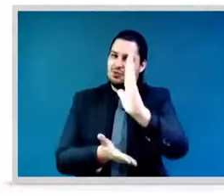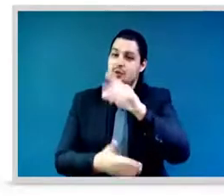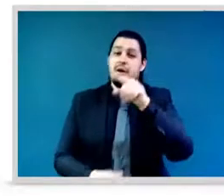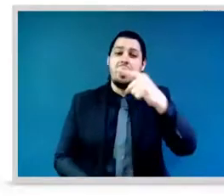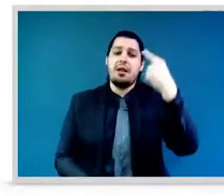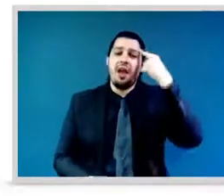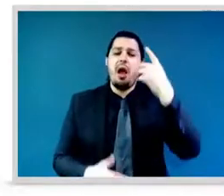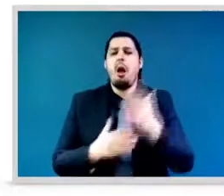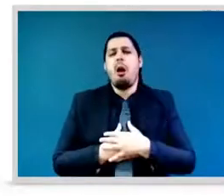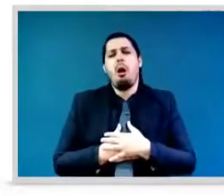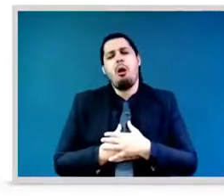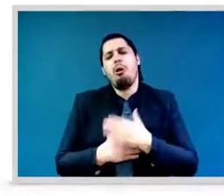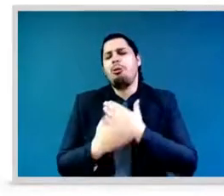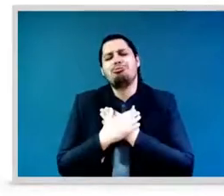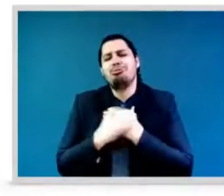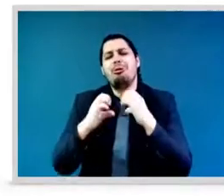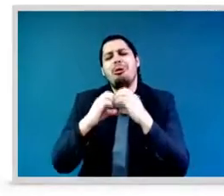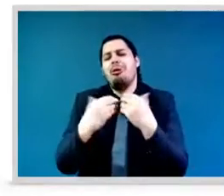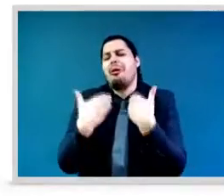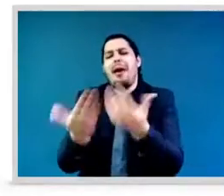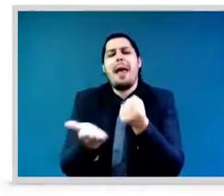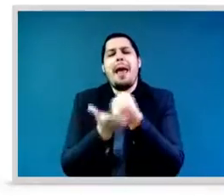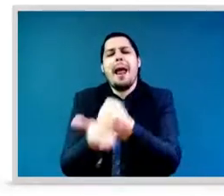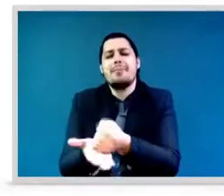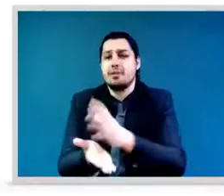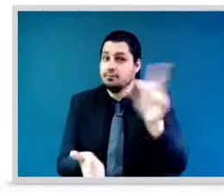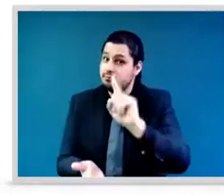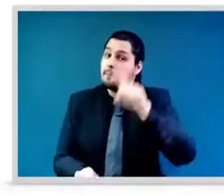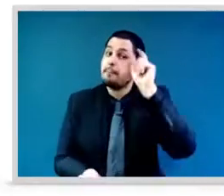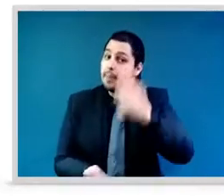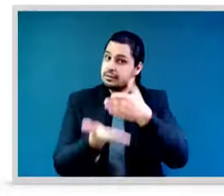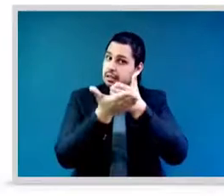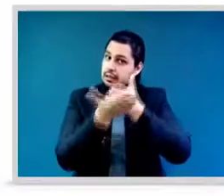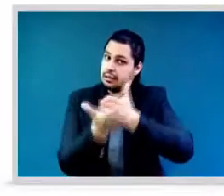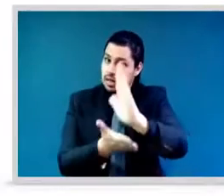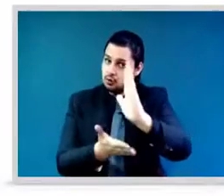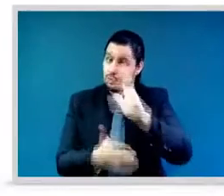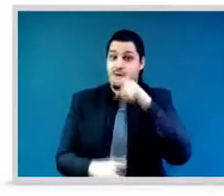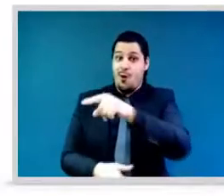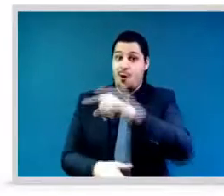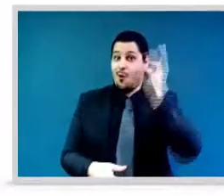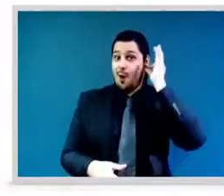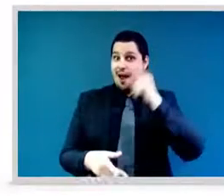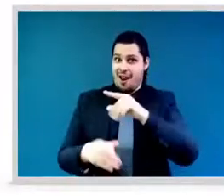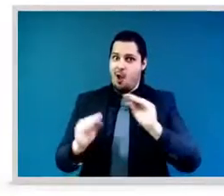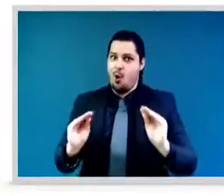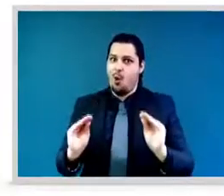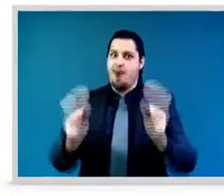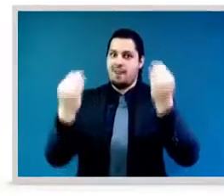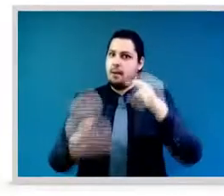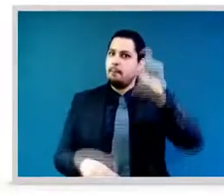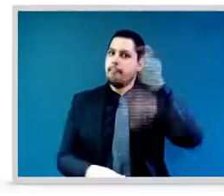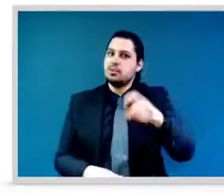and young women to participate in every decision-making process that affects our daily life at whatever